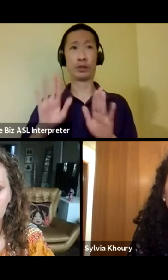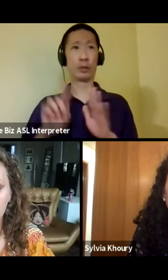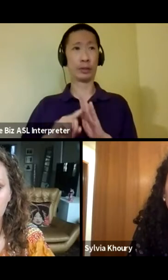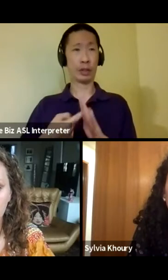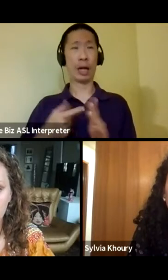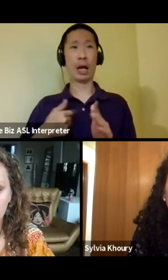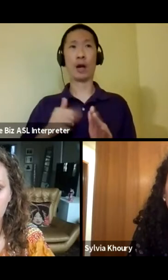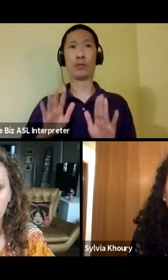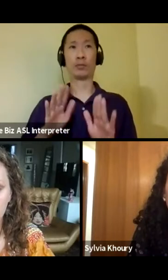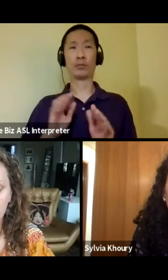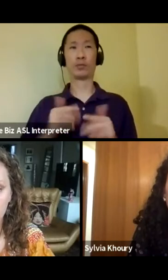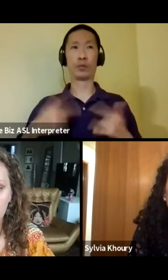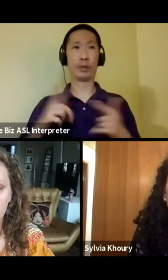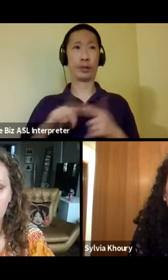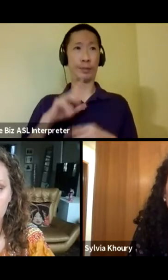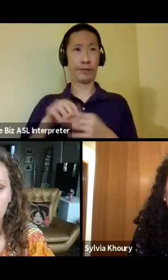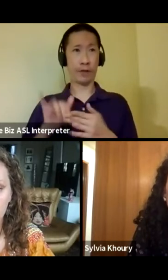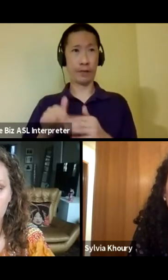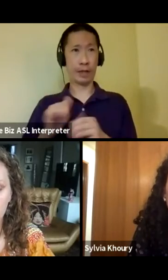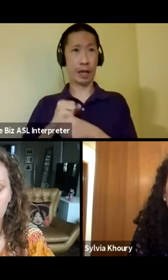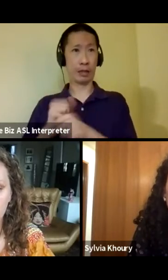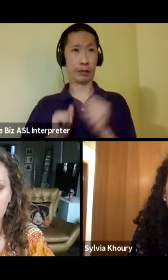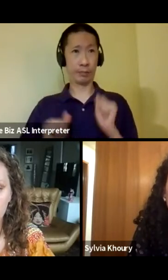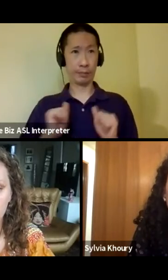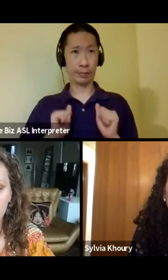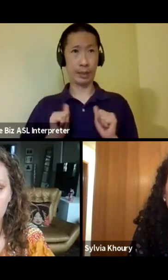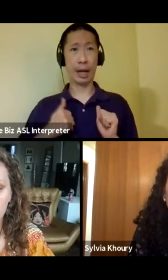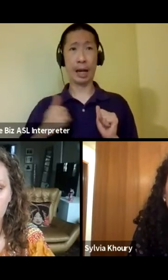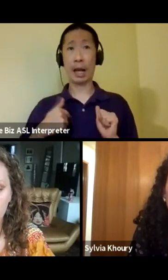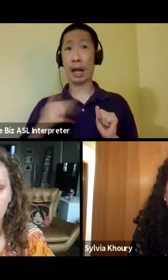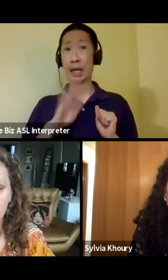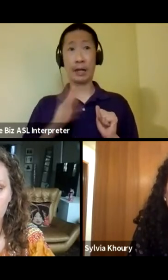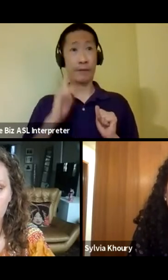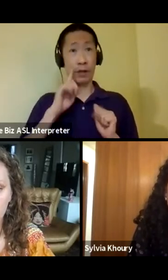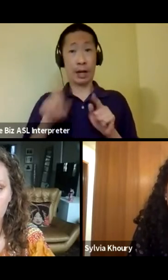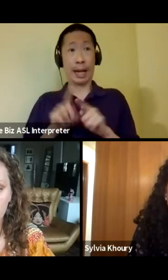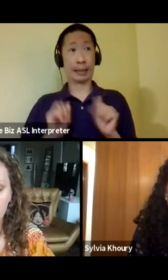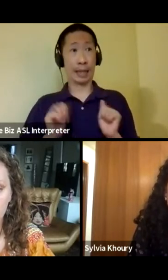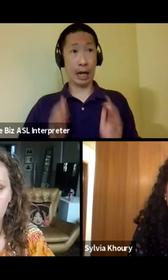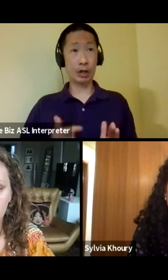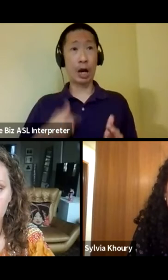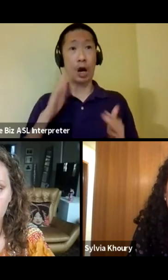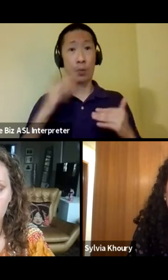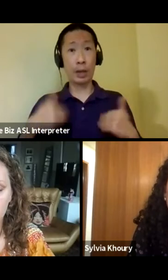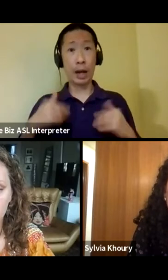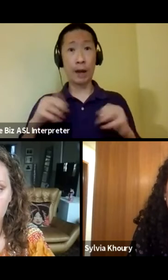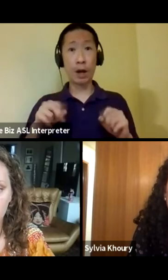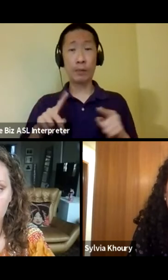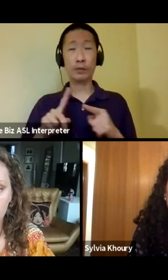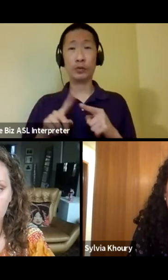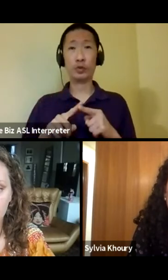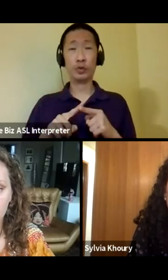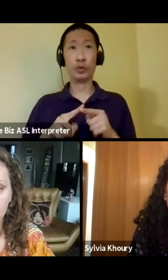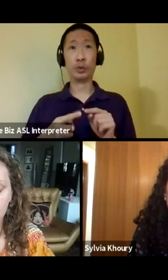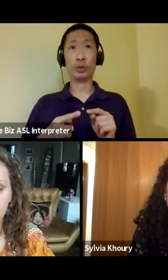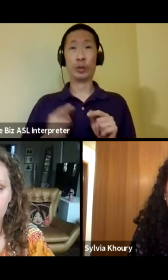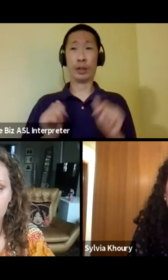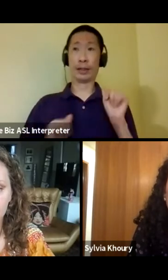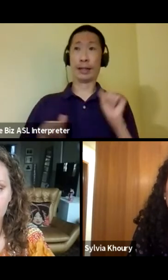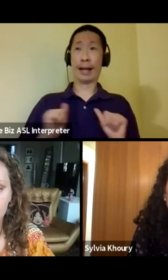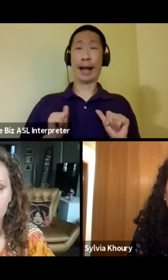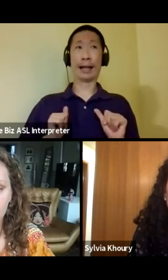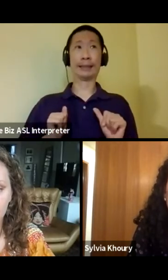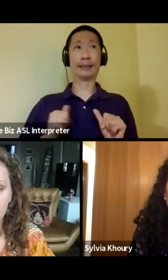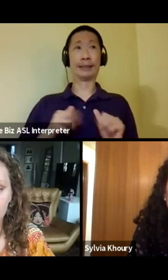be a part of that production. I never thought that I would, as an actor, get an opportunity to play my own ethnicity. So that was